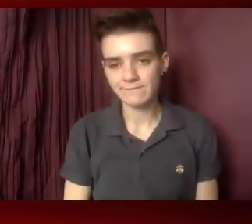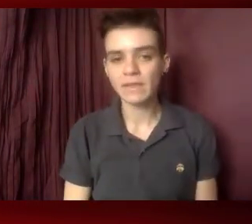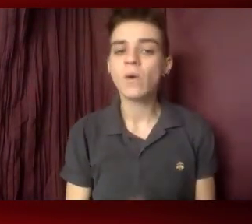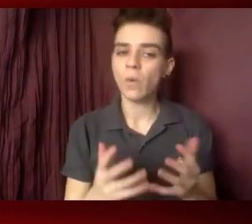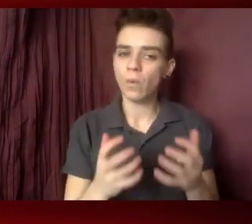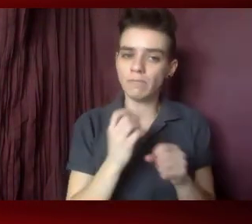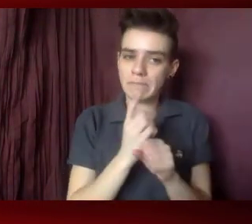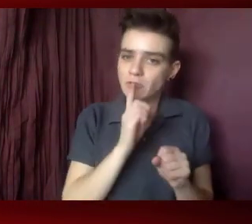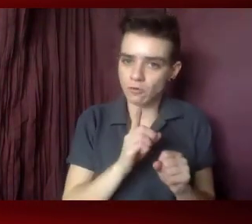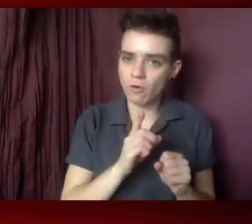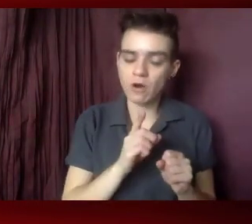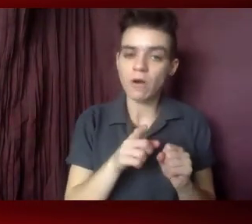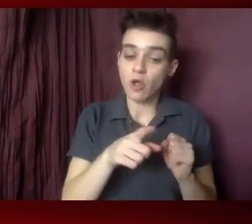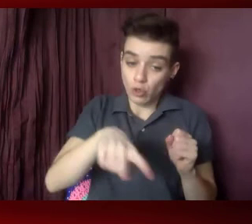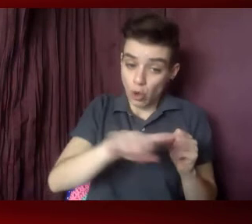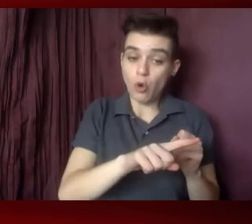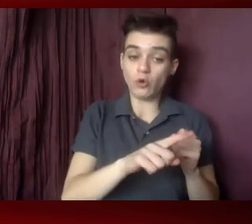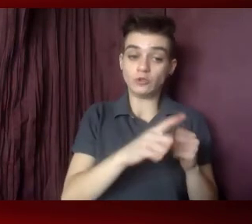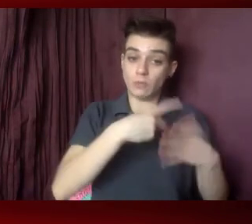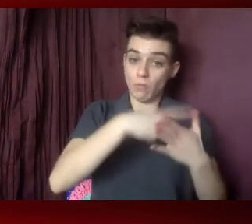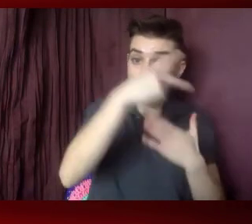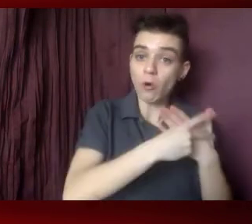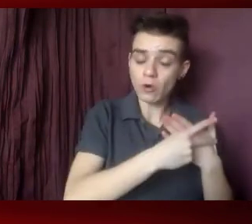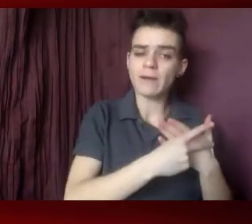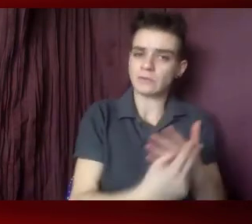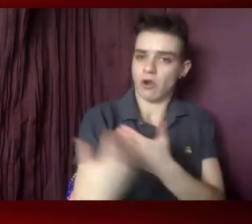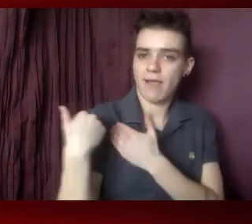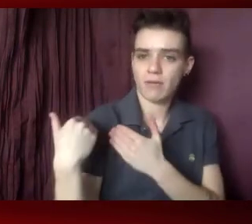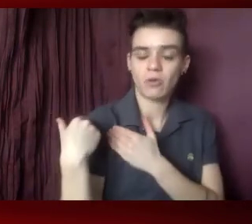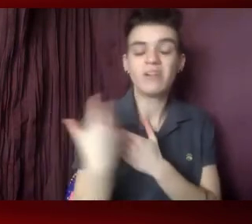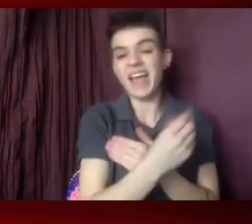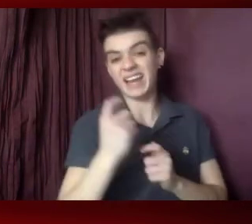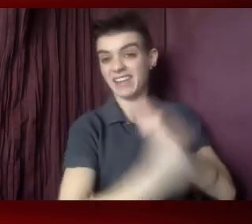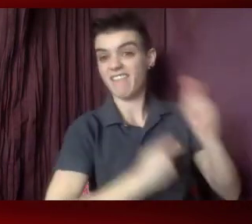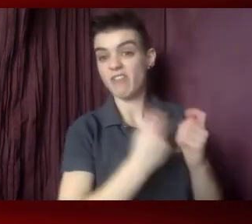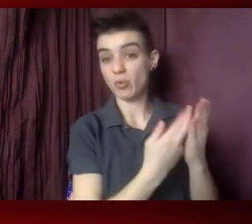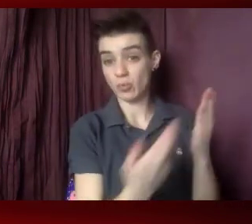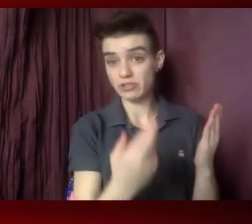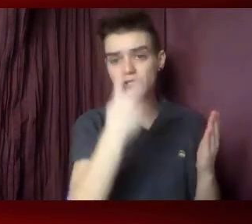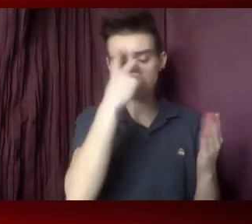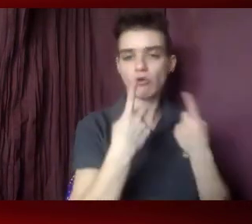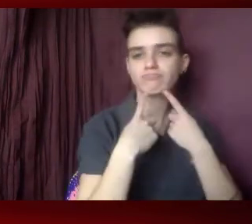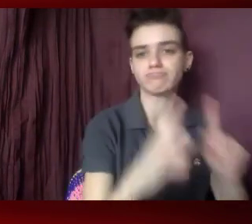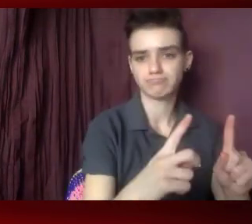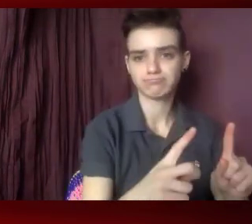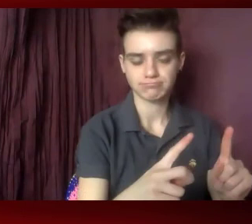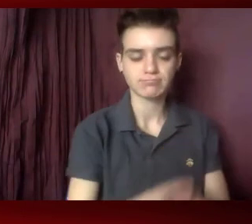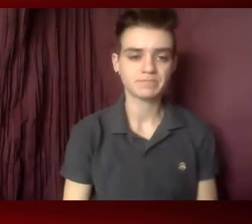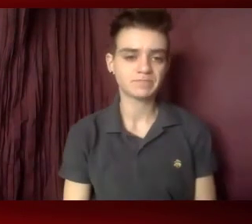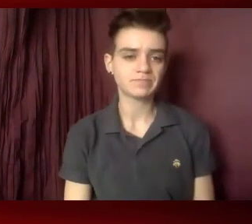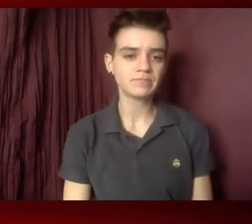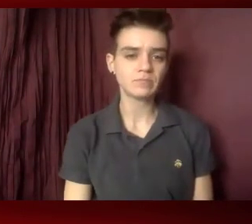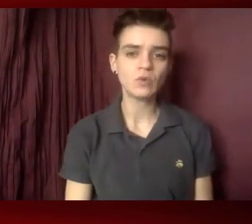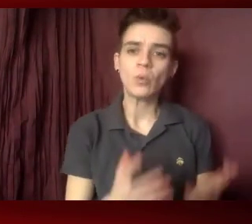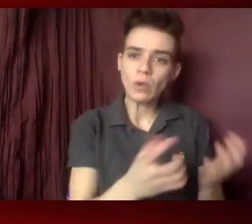These initiatives need to be held accountable and given the resources they need to conduct comprehensive reviews of